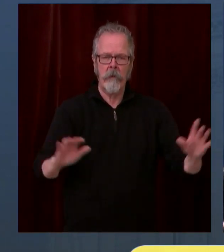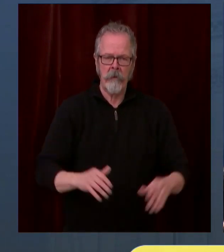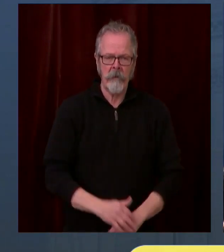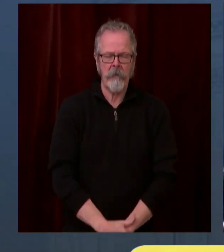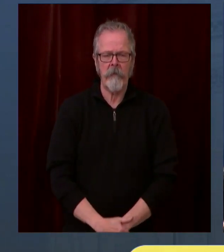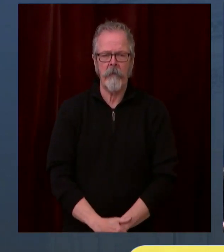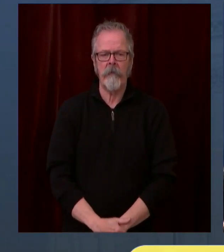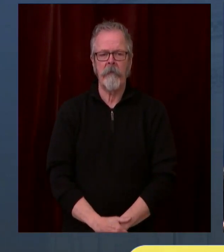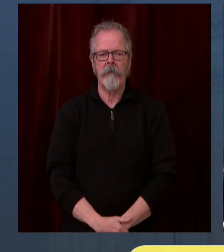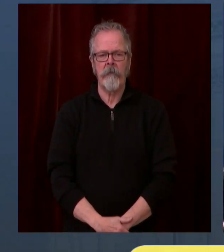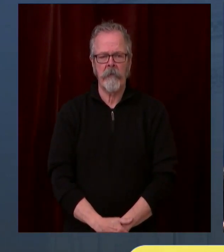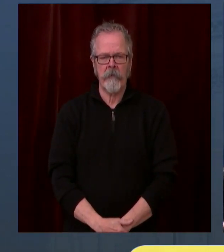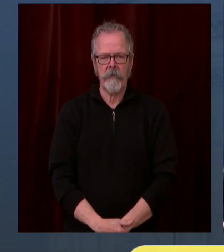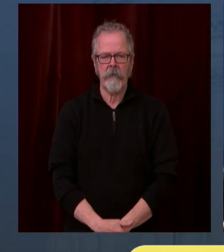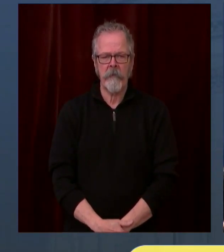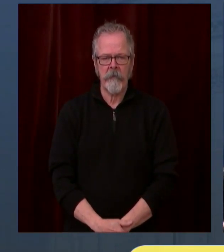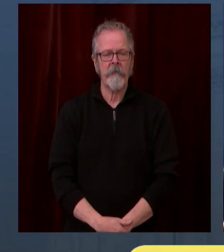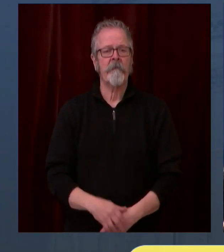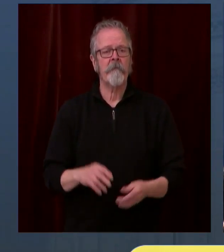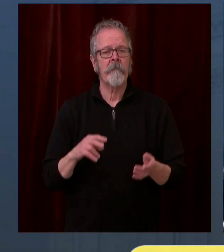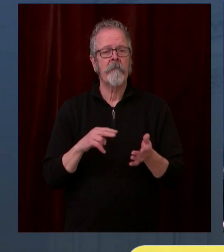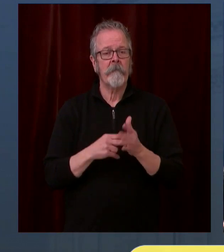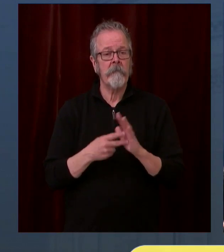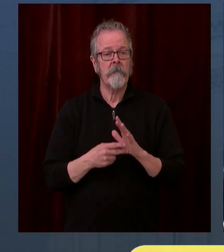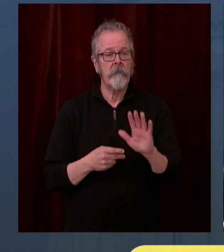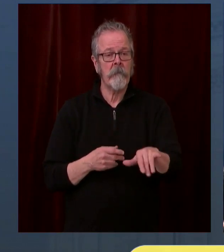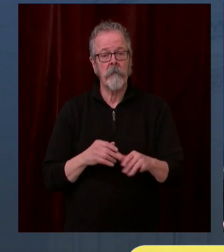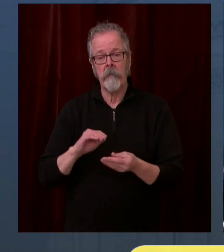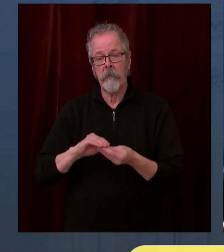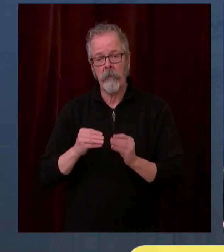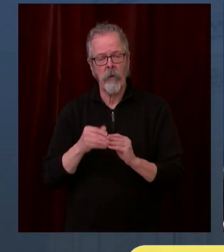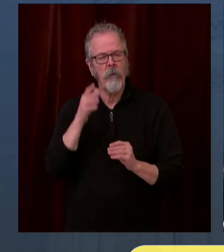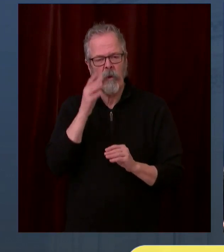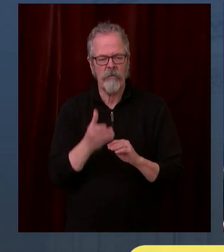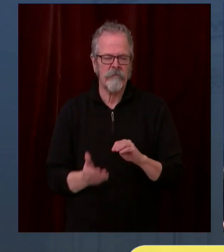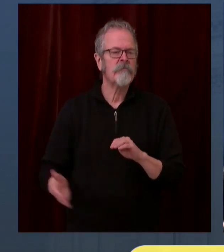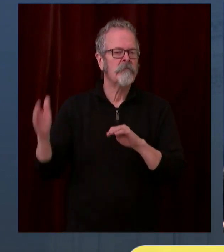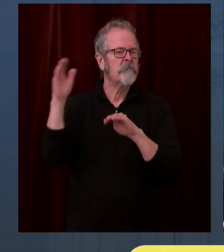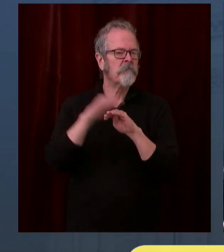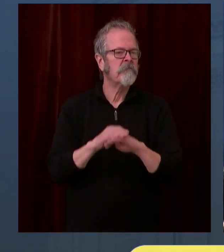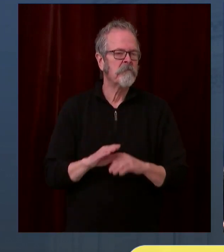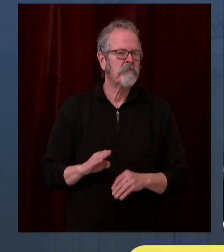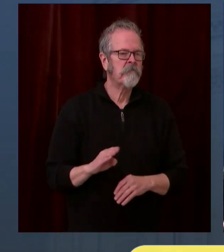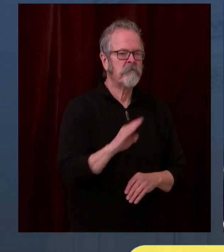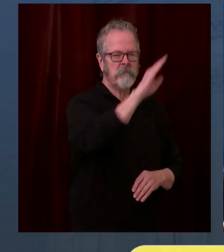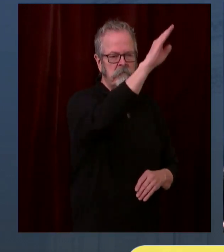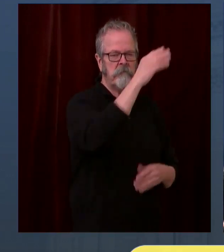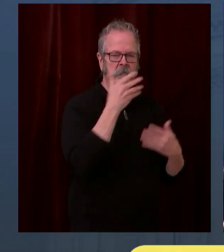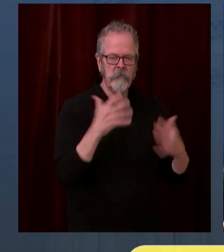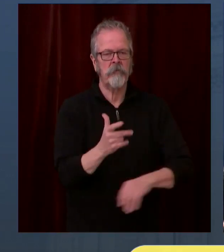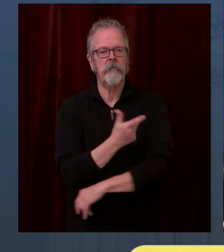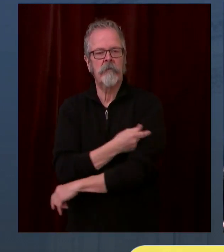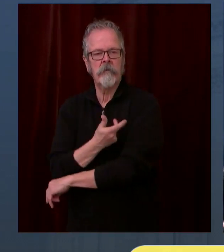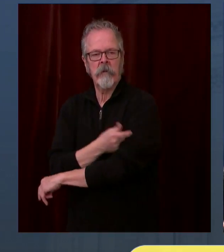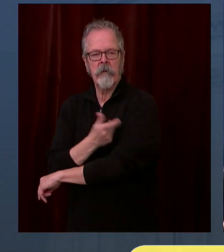that will be a significant improvement in our numbers, we believe. Second, we believe that we need to